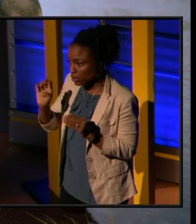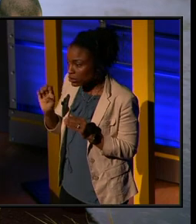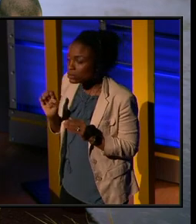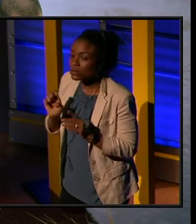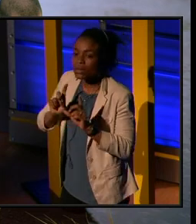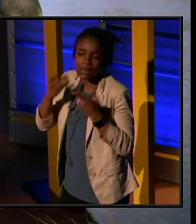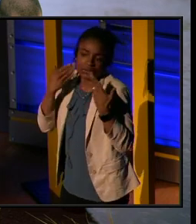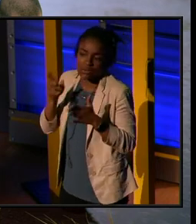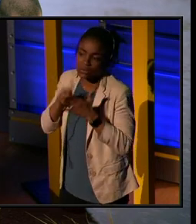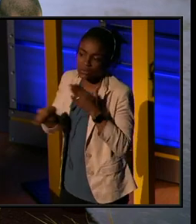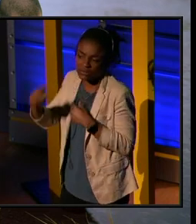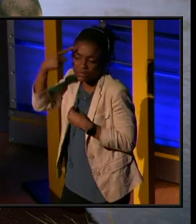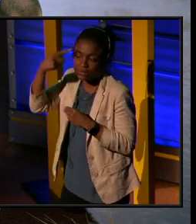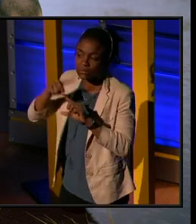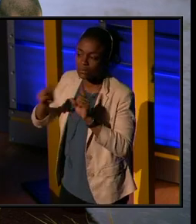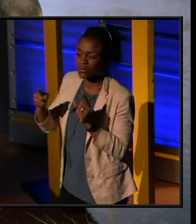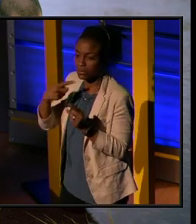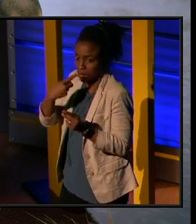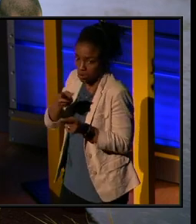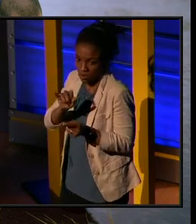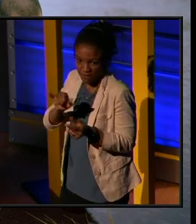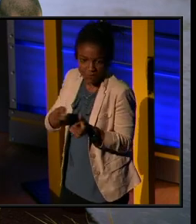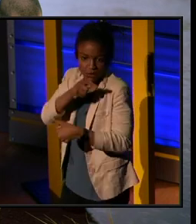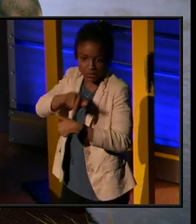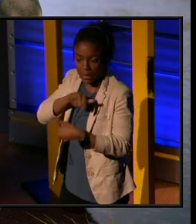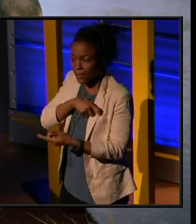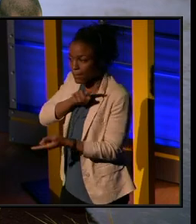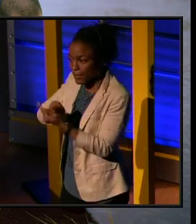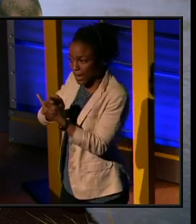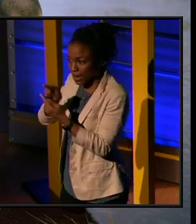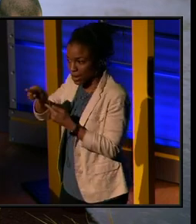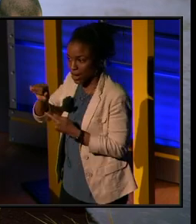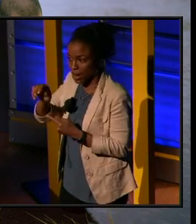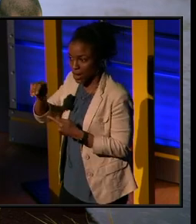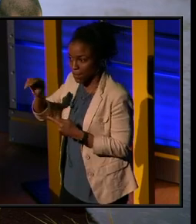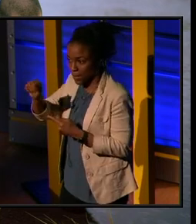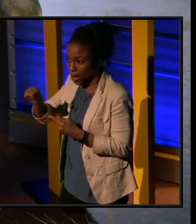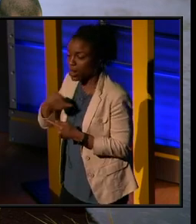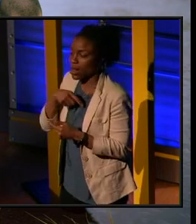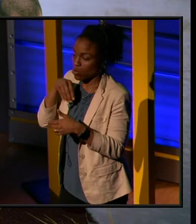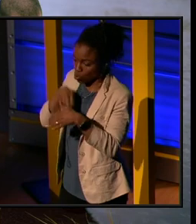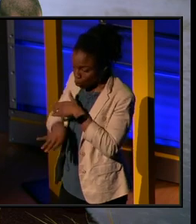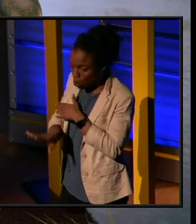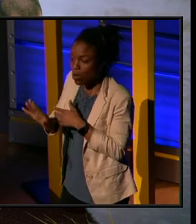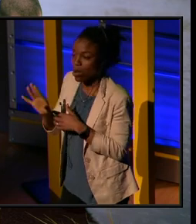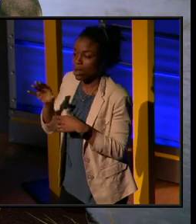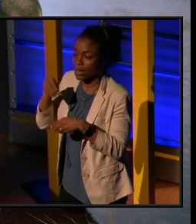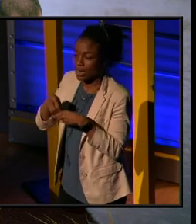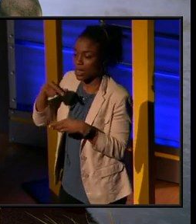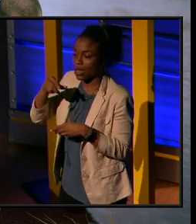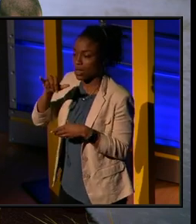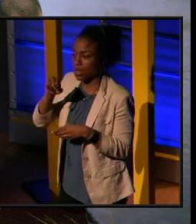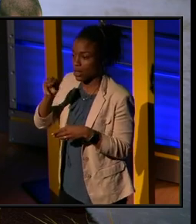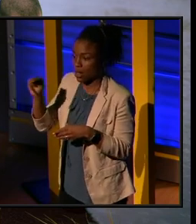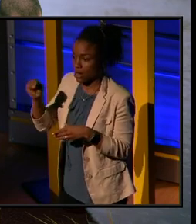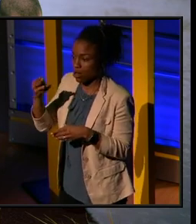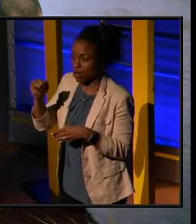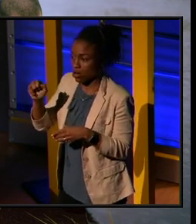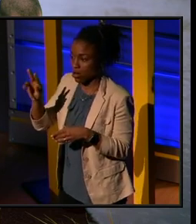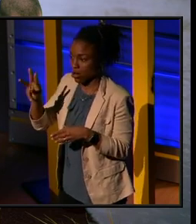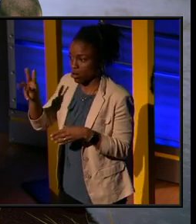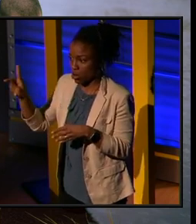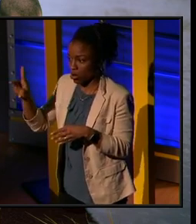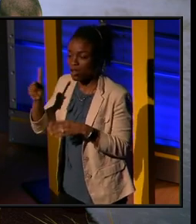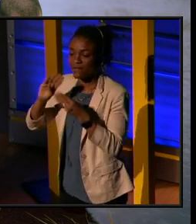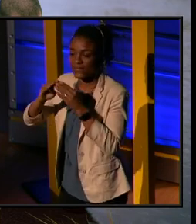but I will tell you about the first time I met Emma. So you walk into a place. I walked into Quinhahawk. It's like a village of 600